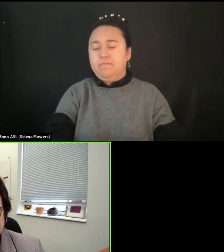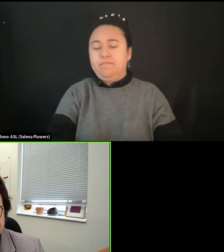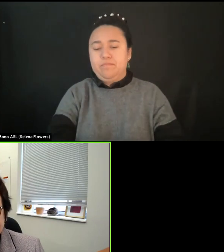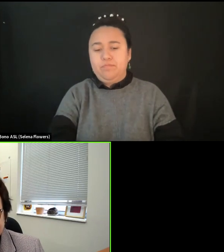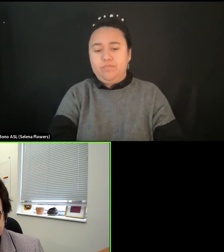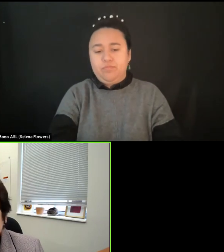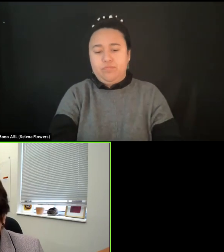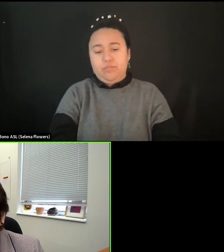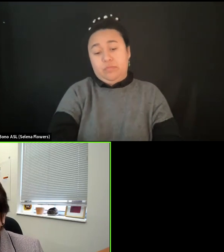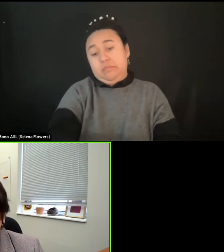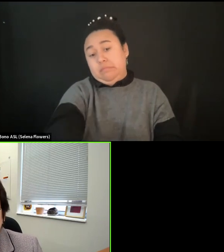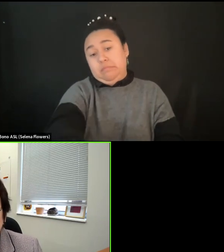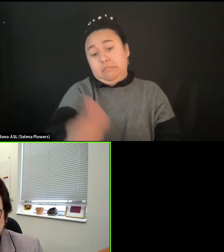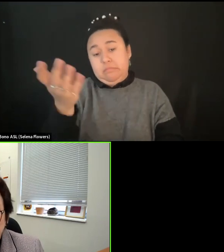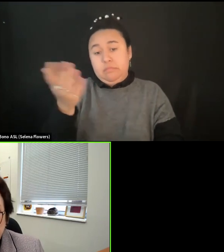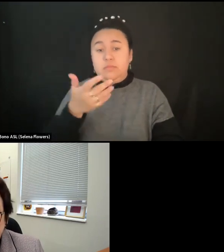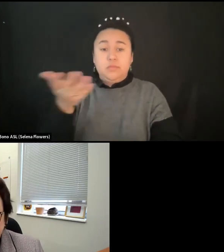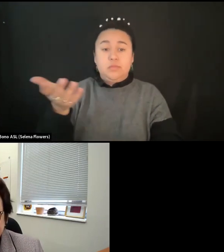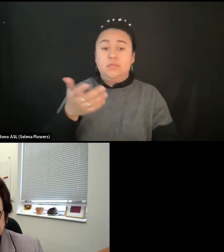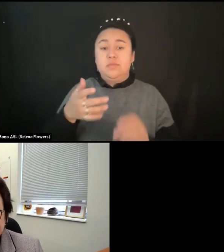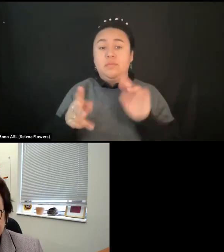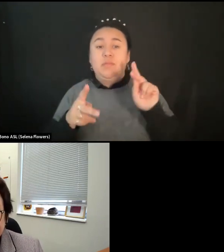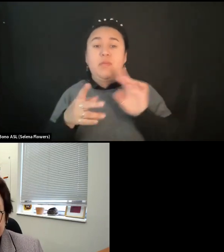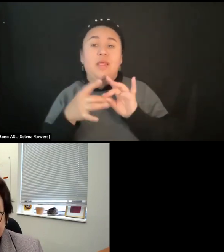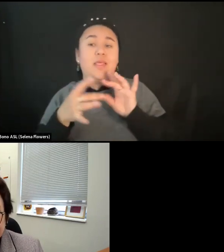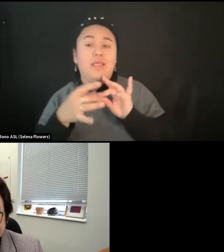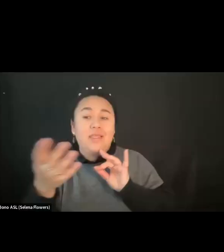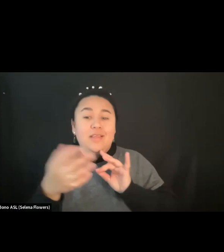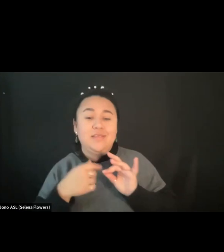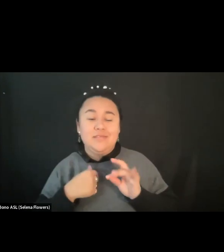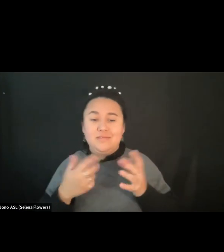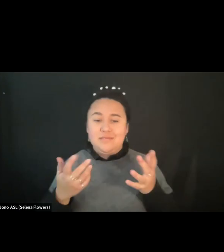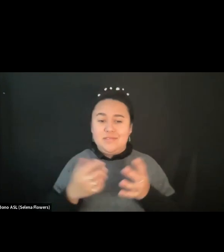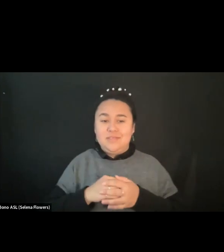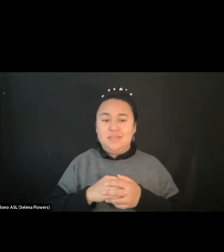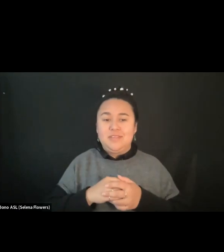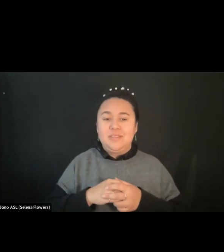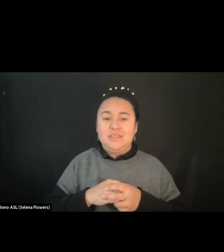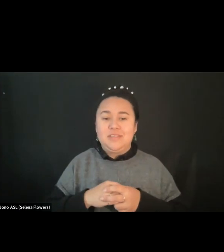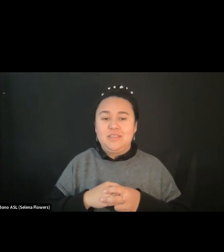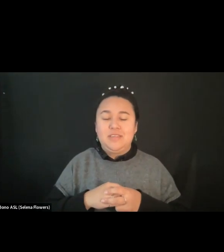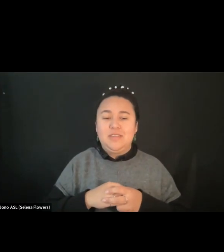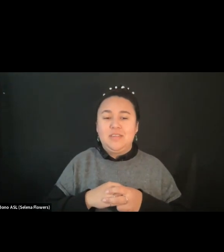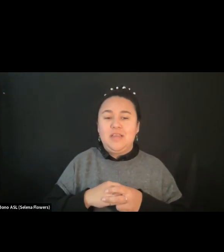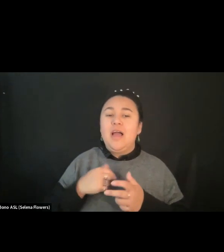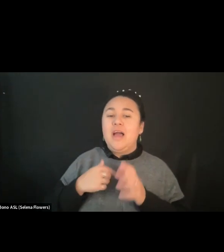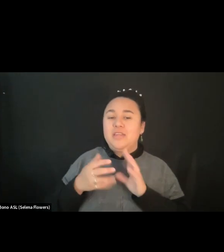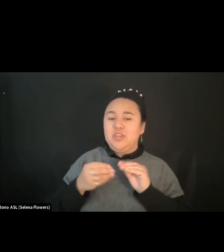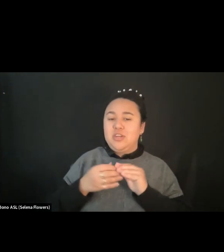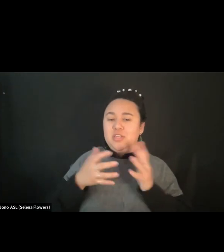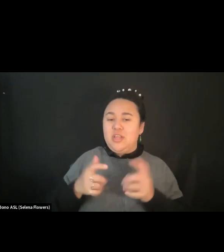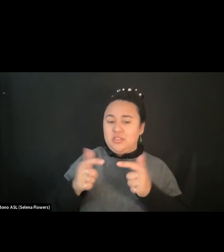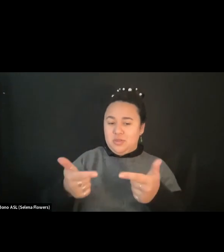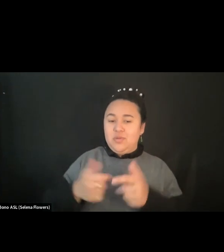I mean, I thought a lot. So you go ahead.